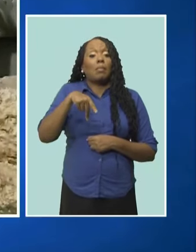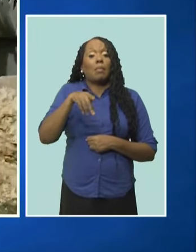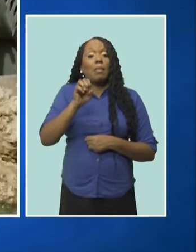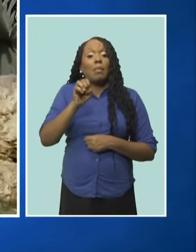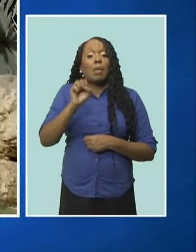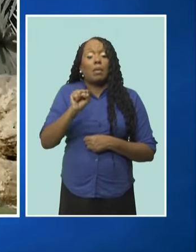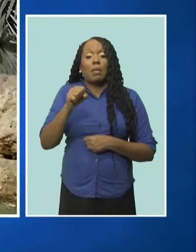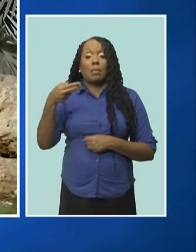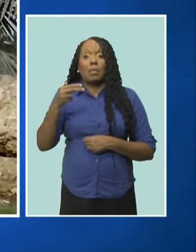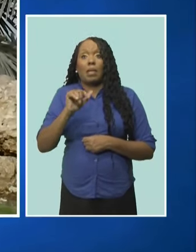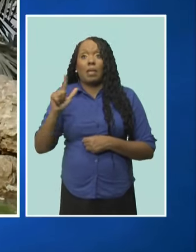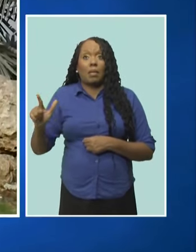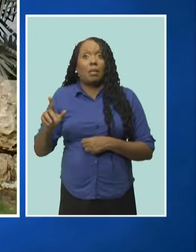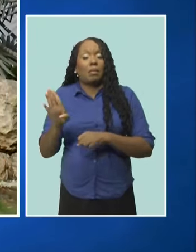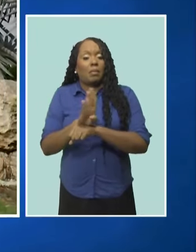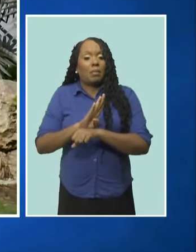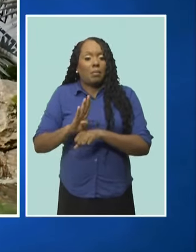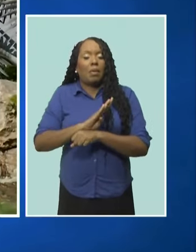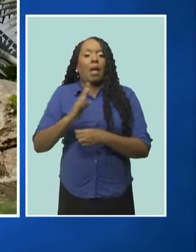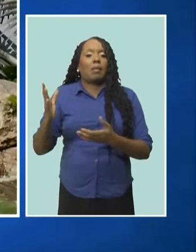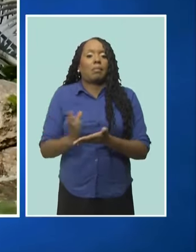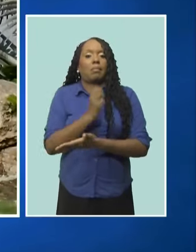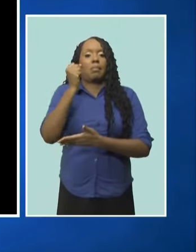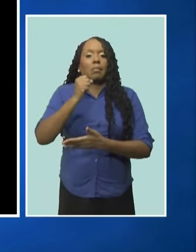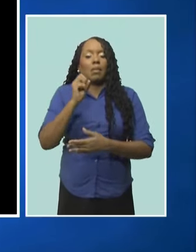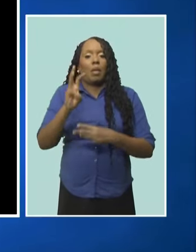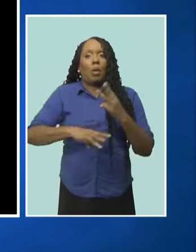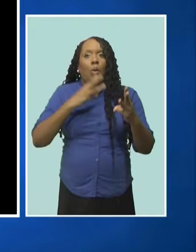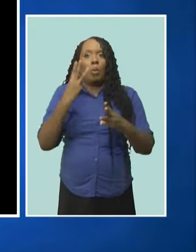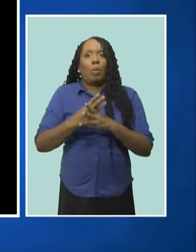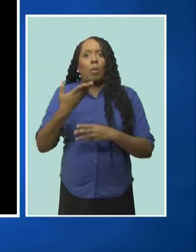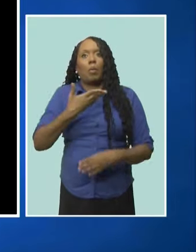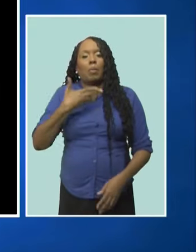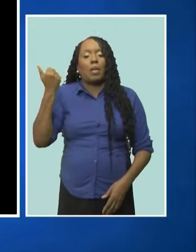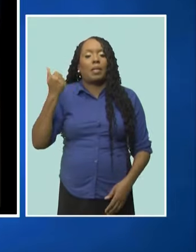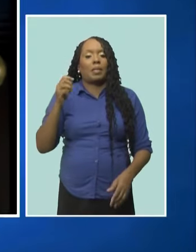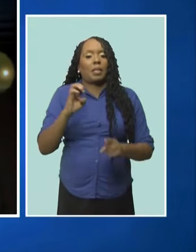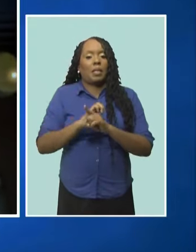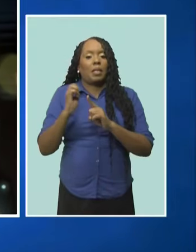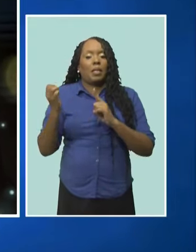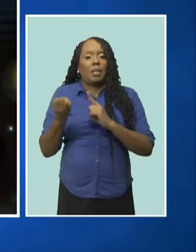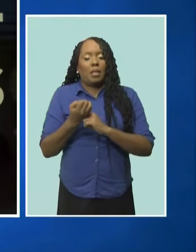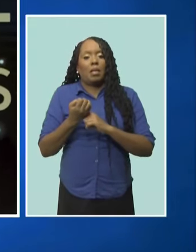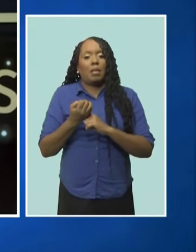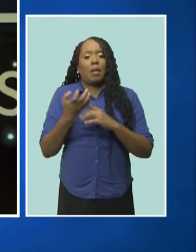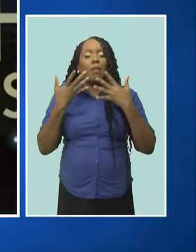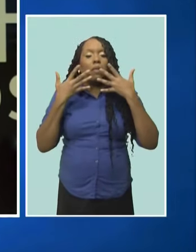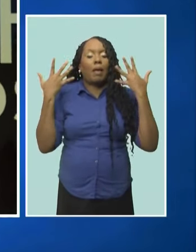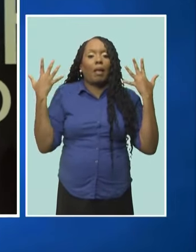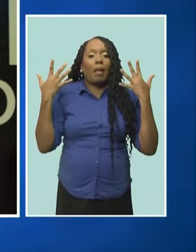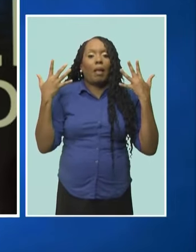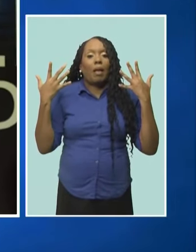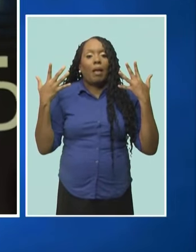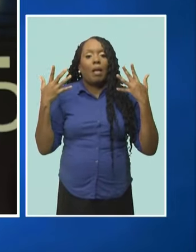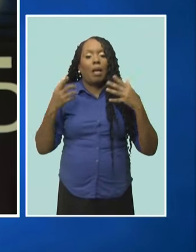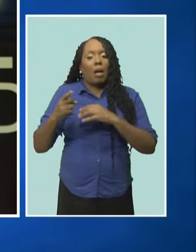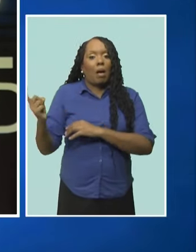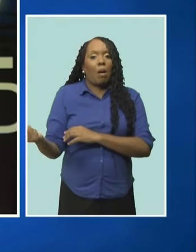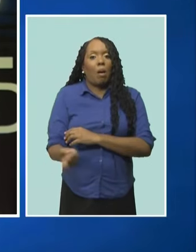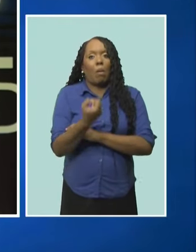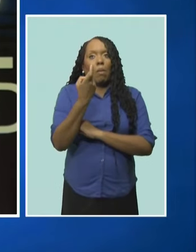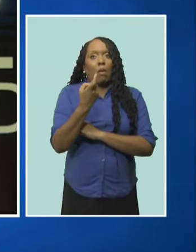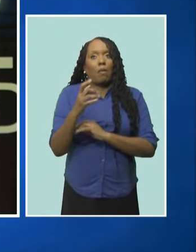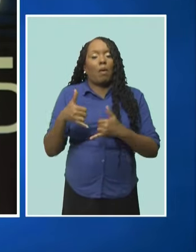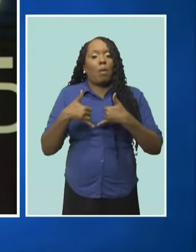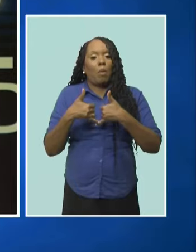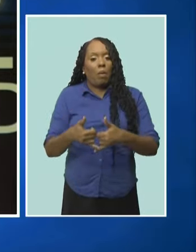Barbados. It copped the world's best eco-friendly golf facility award at the recent golf awards